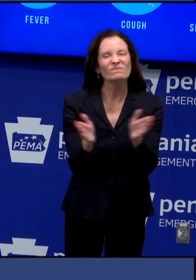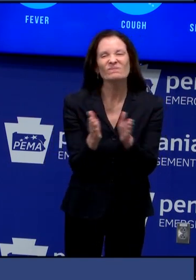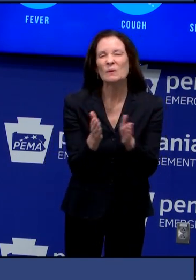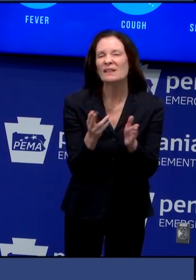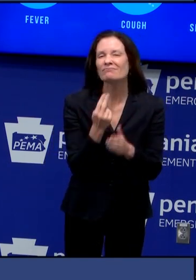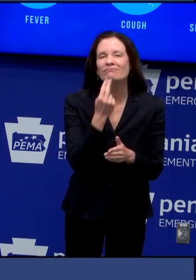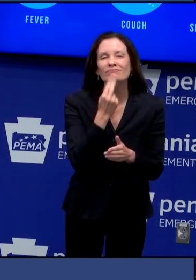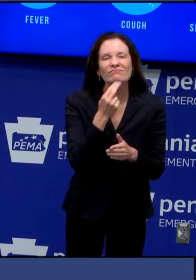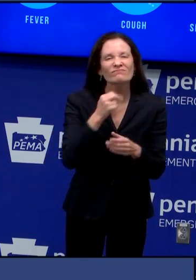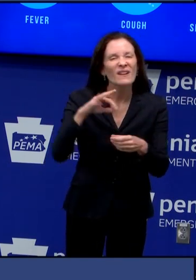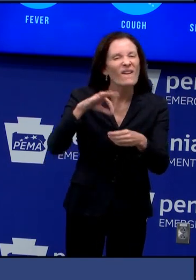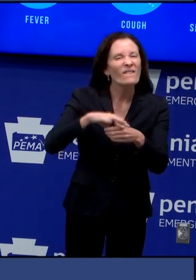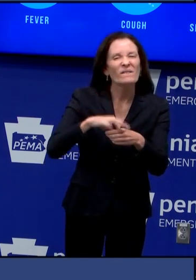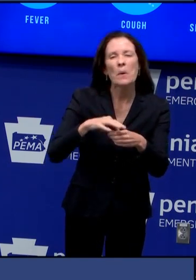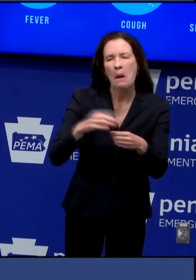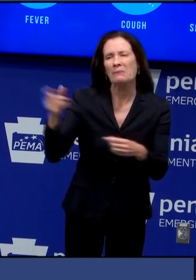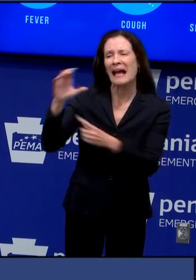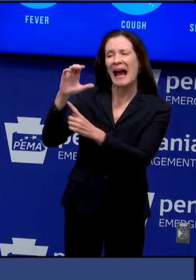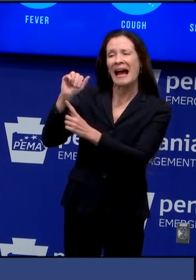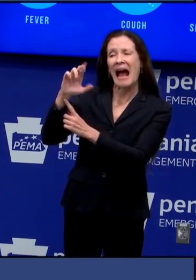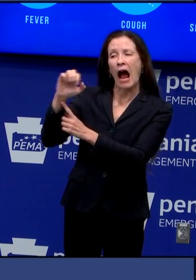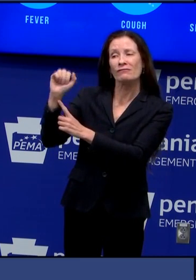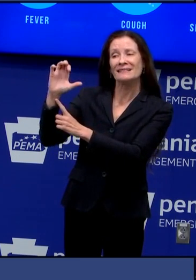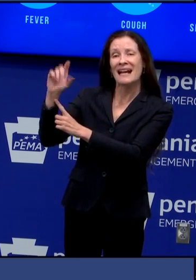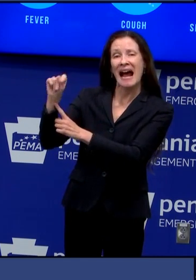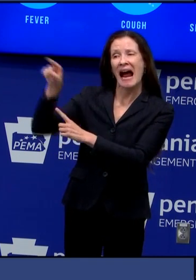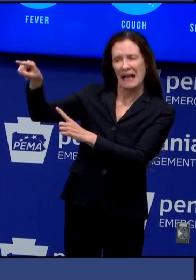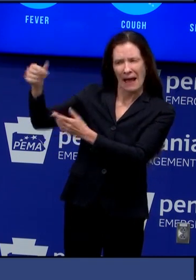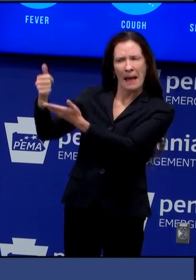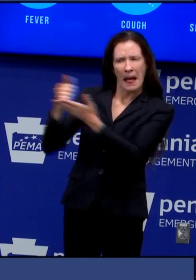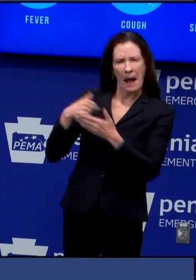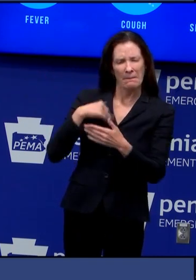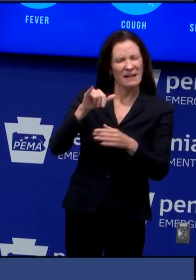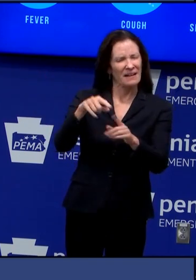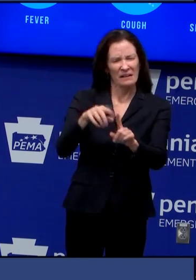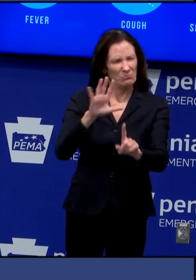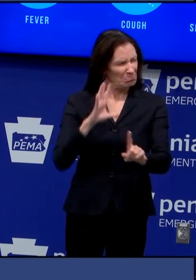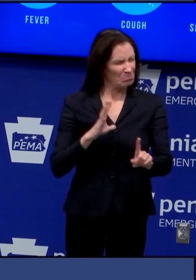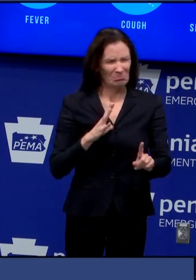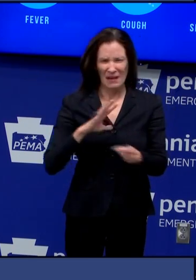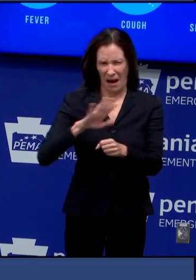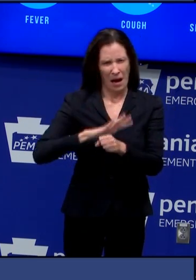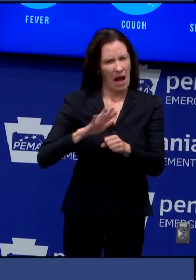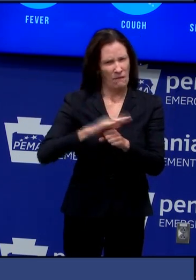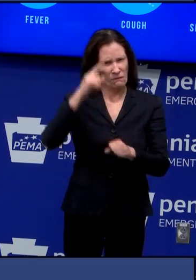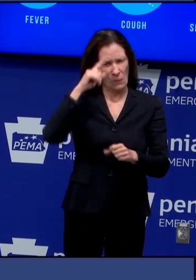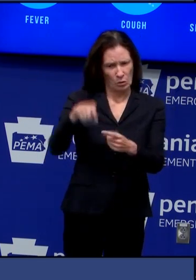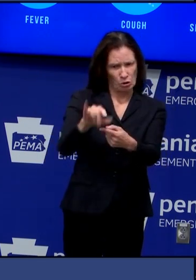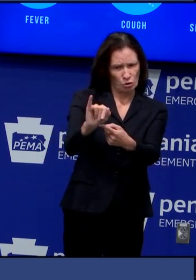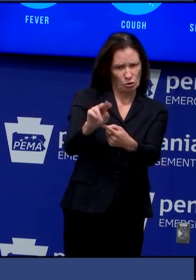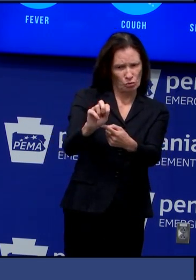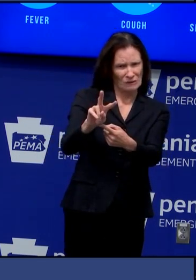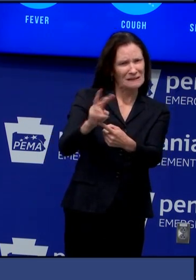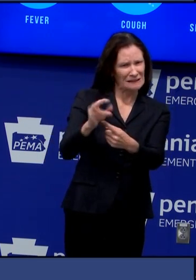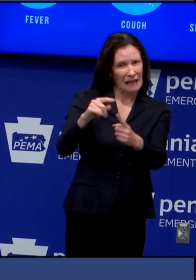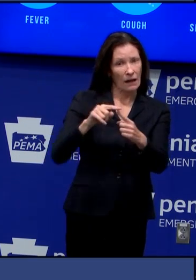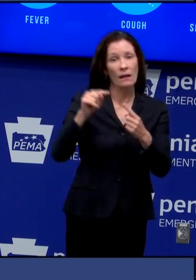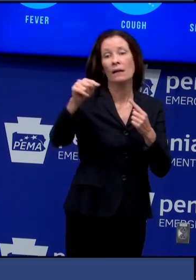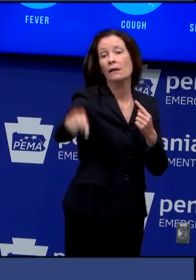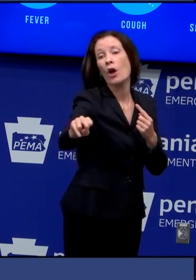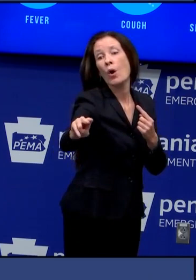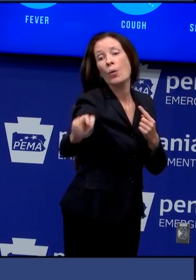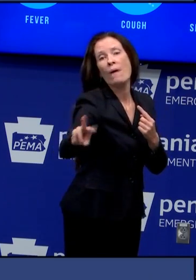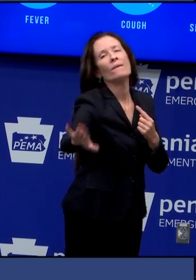for covet related expenses and as i mentioned earlier we decided um in pennsylvania to